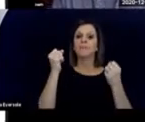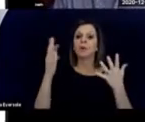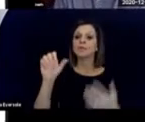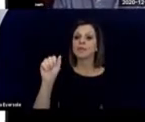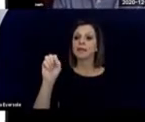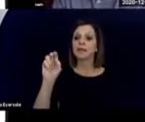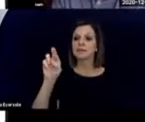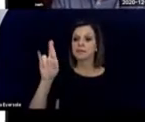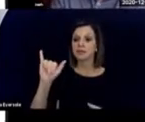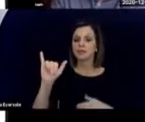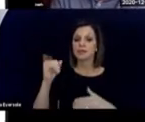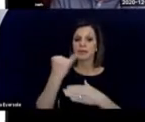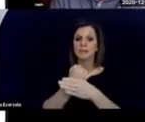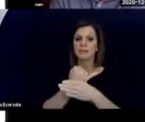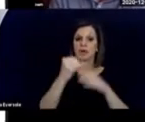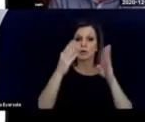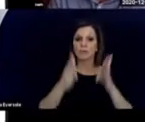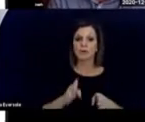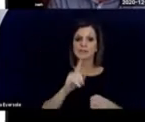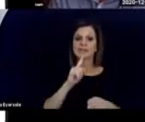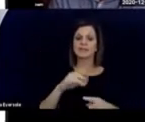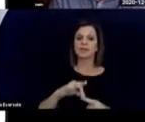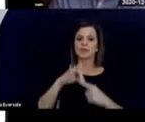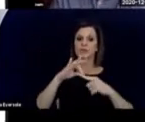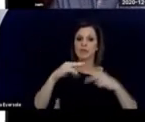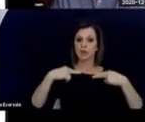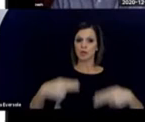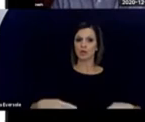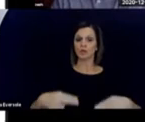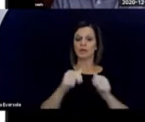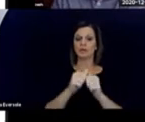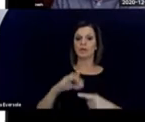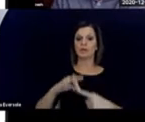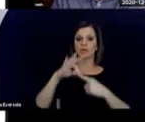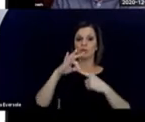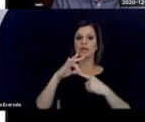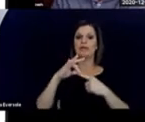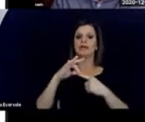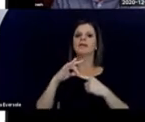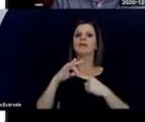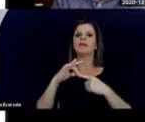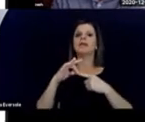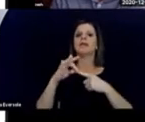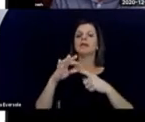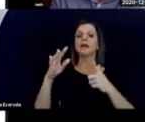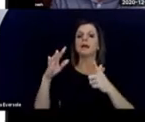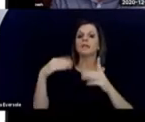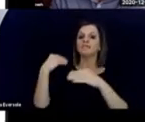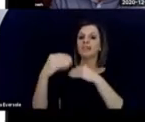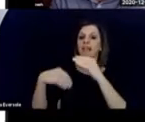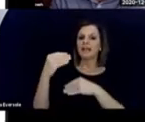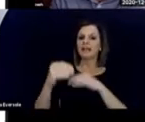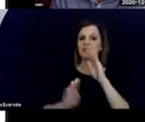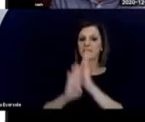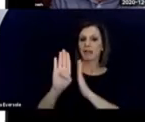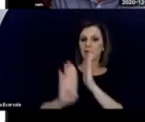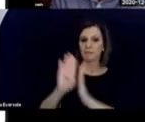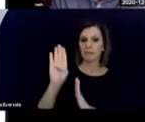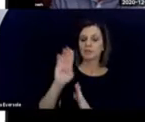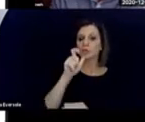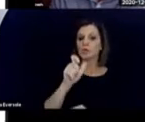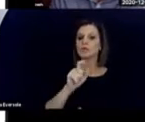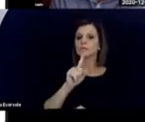multisensory impaired person is a unique human being with a unique line of development,